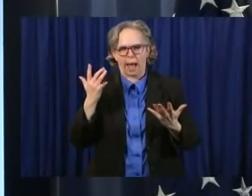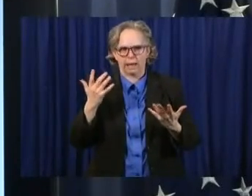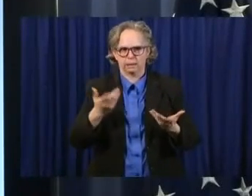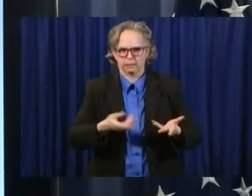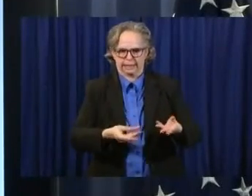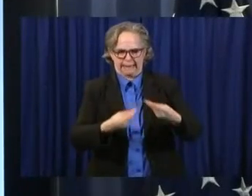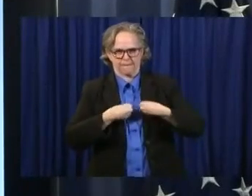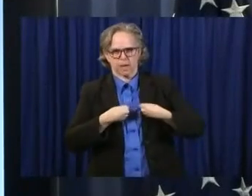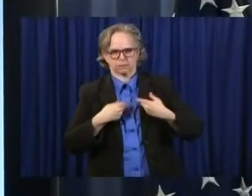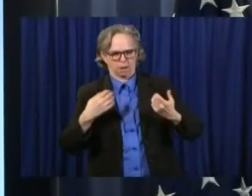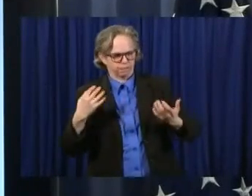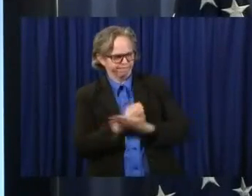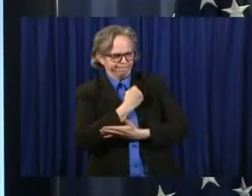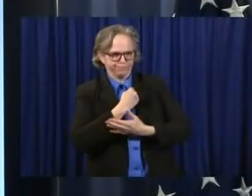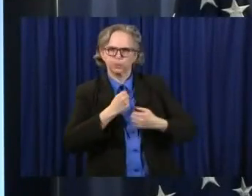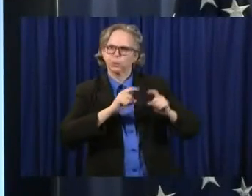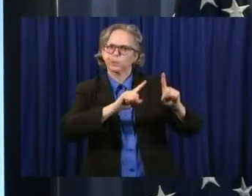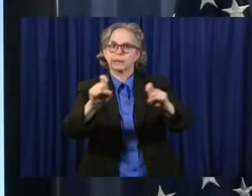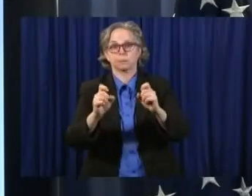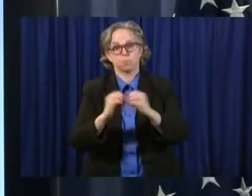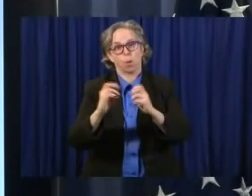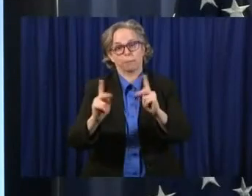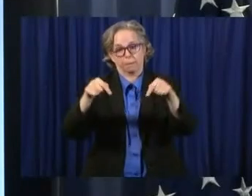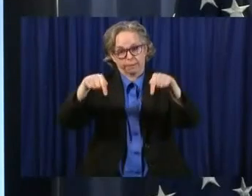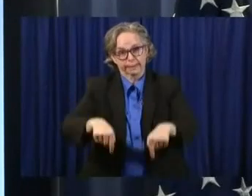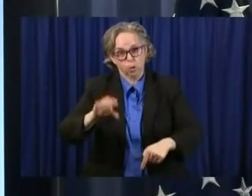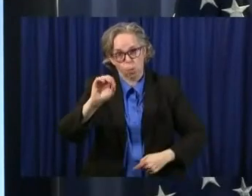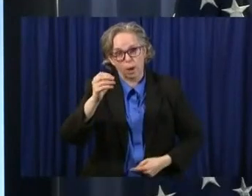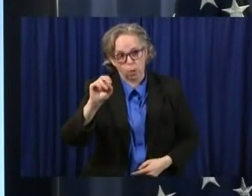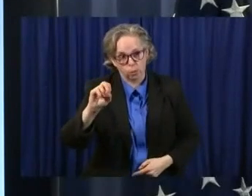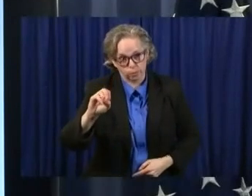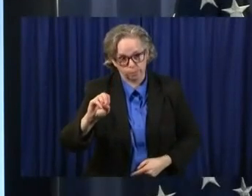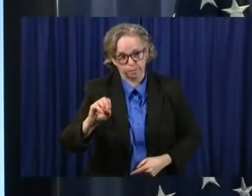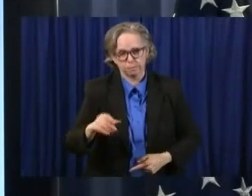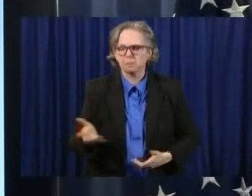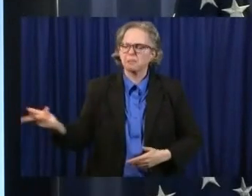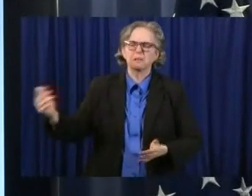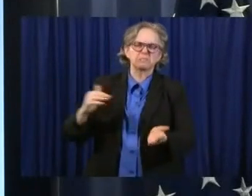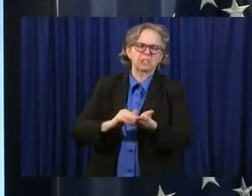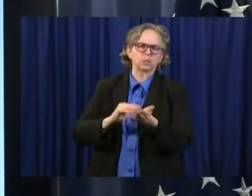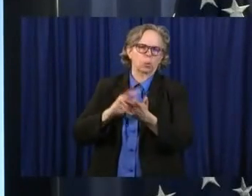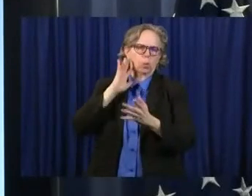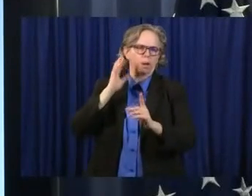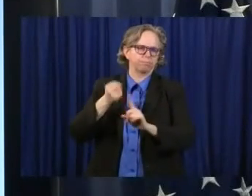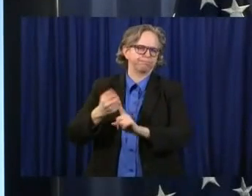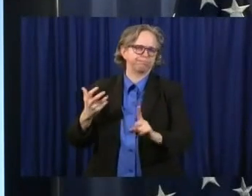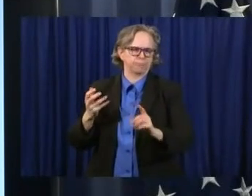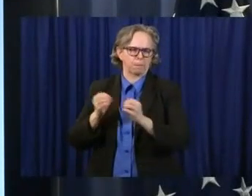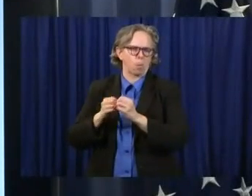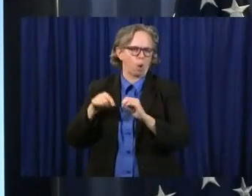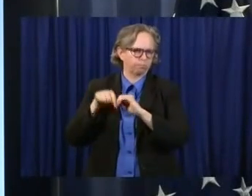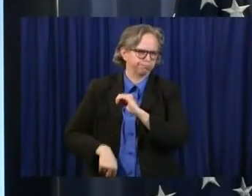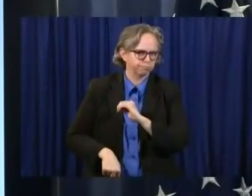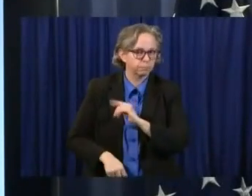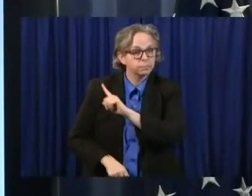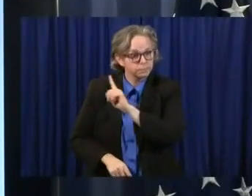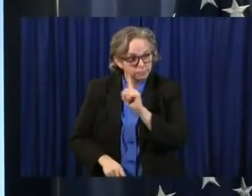And again, as I said, Dr. Acton will explain it in more detail. We're significantly increasing testing,